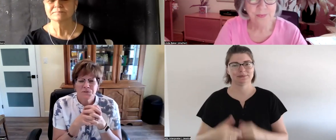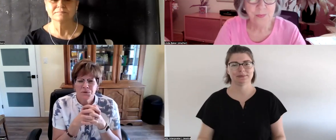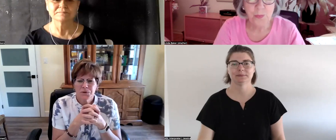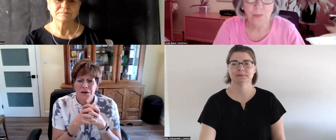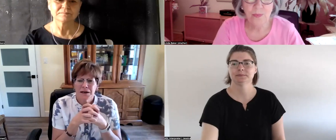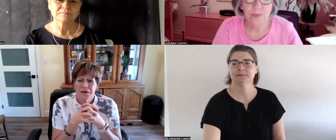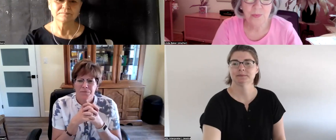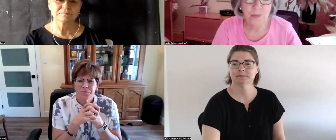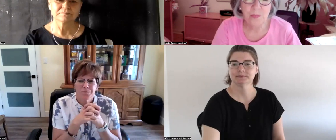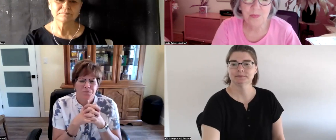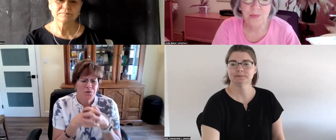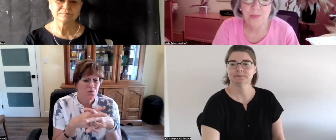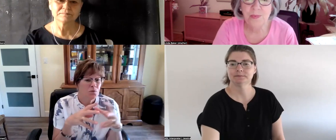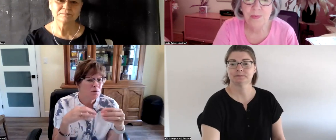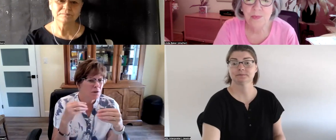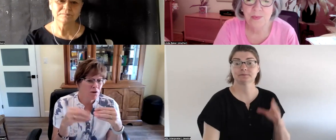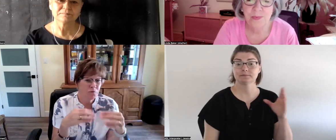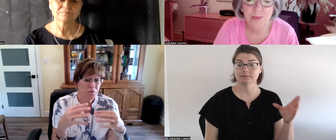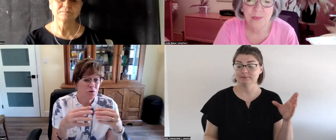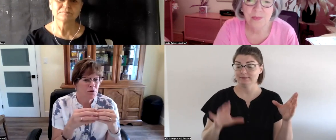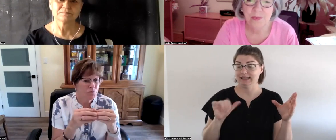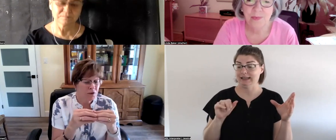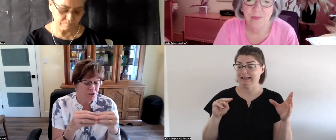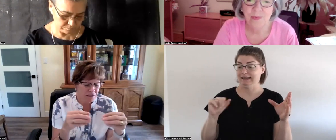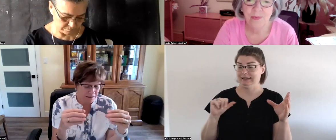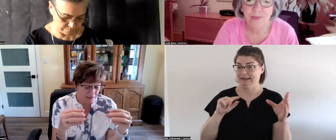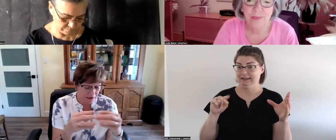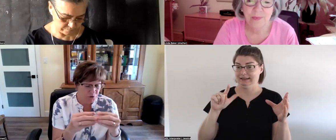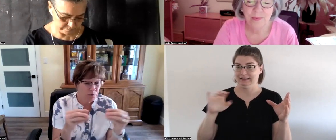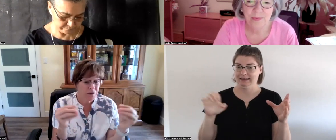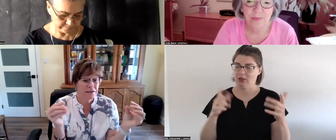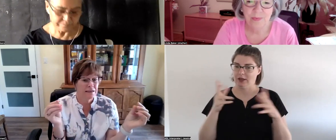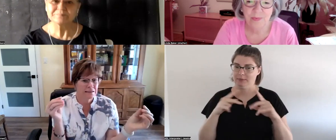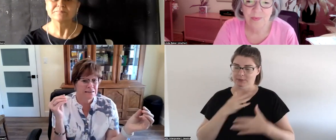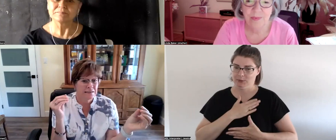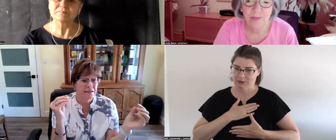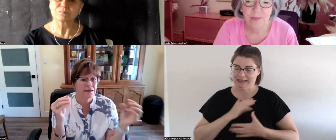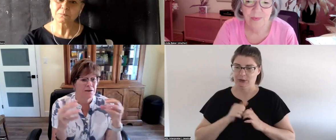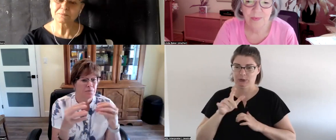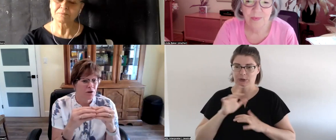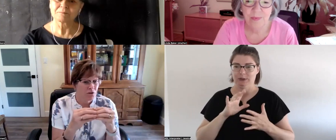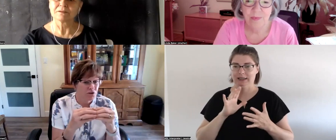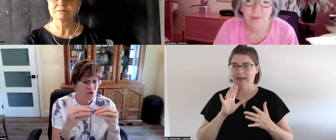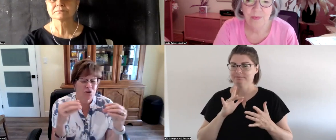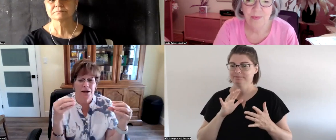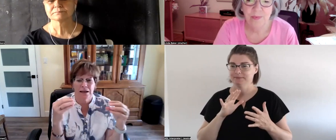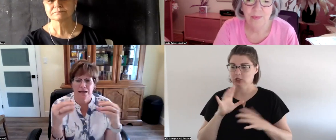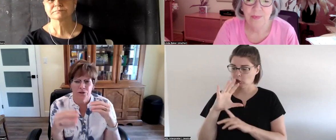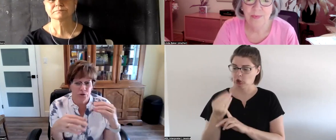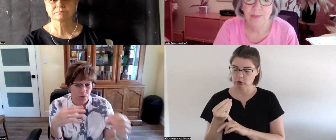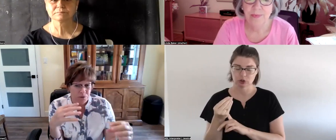so um a lot of people are appreciating how you are connecting um culture